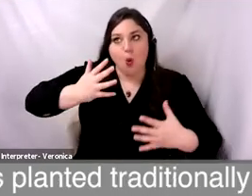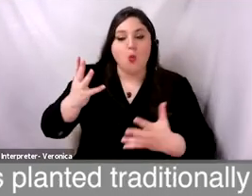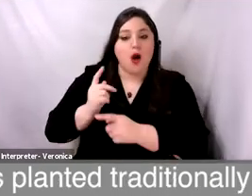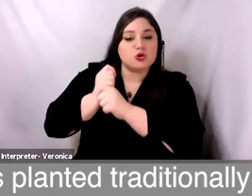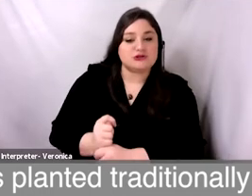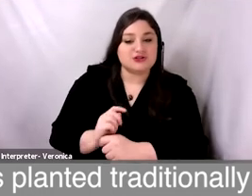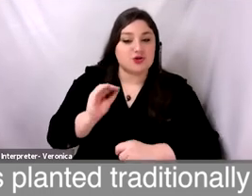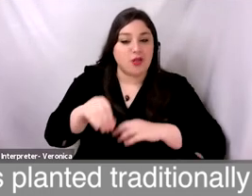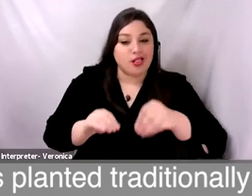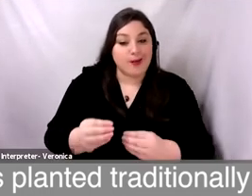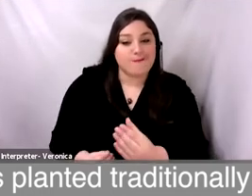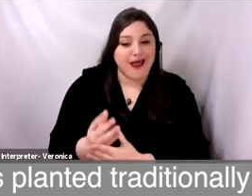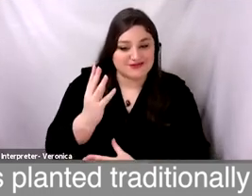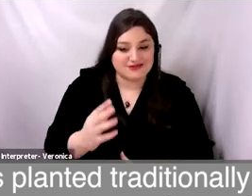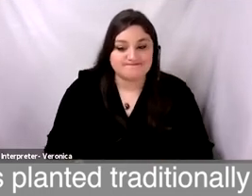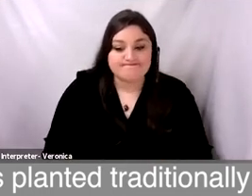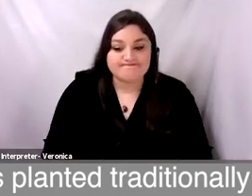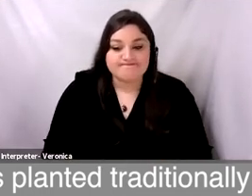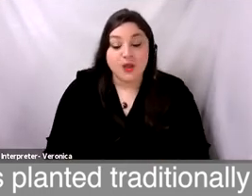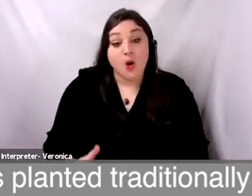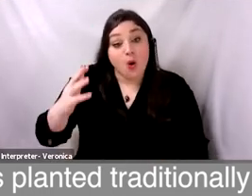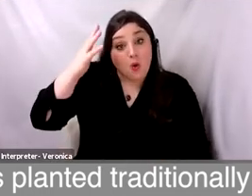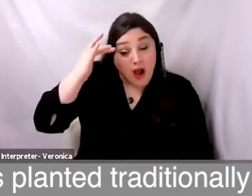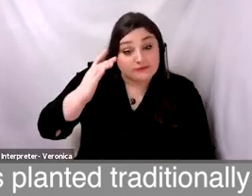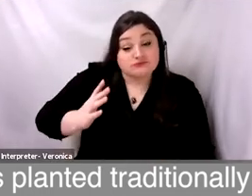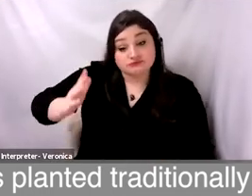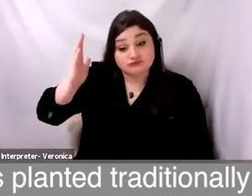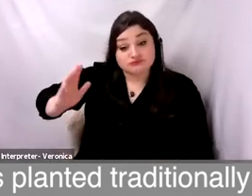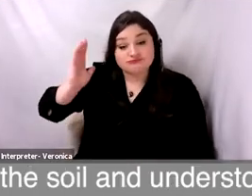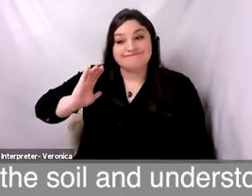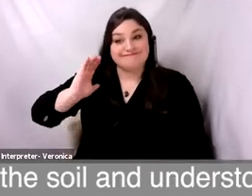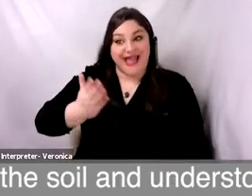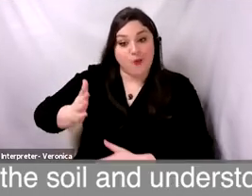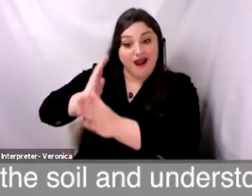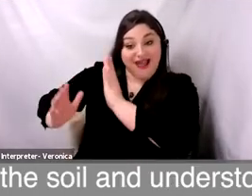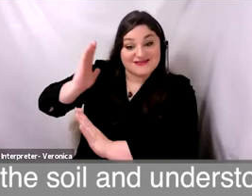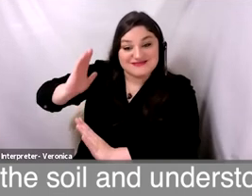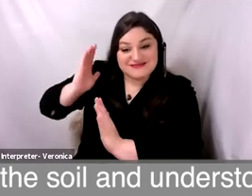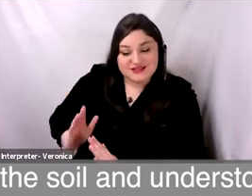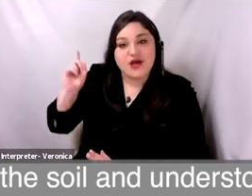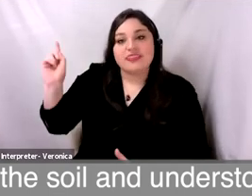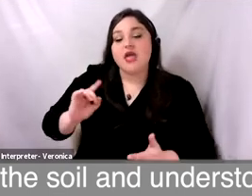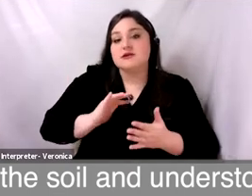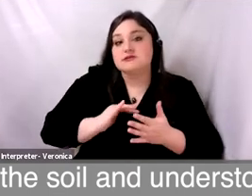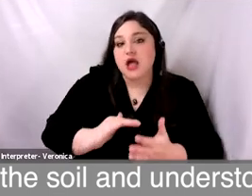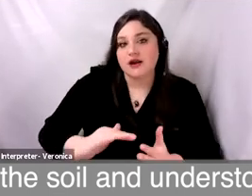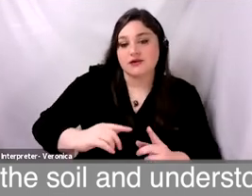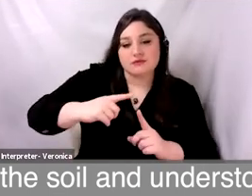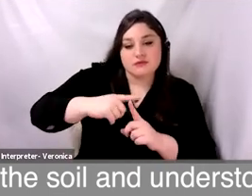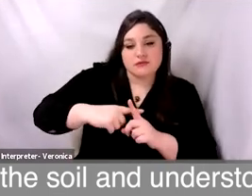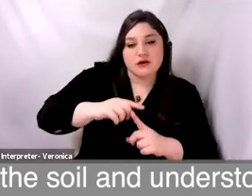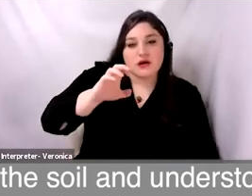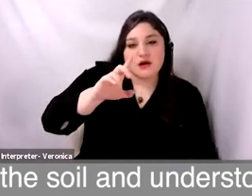Because our ancestors actually studied the climate, the soil, and understood